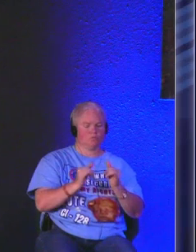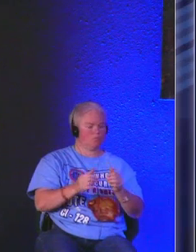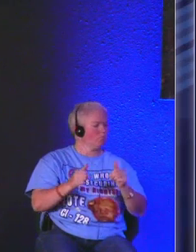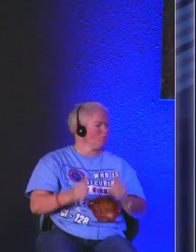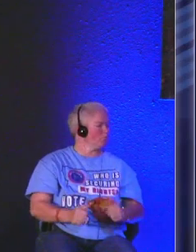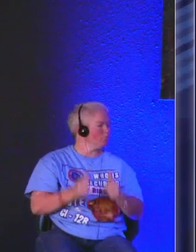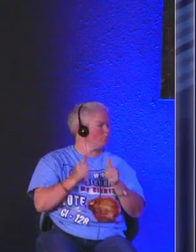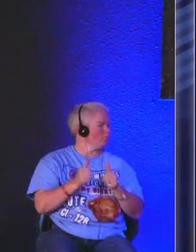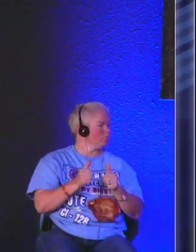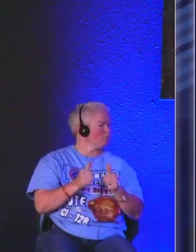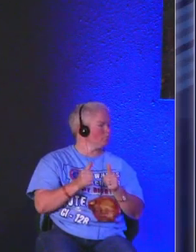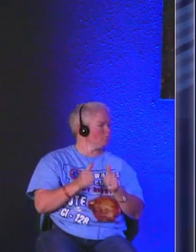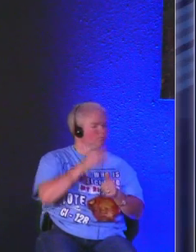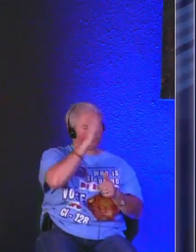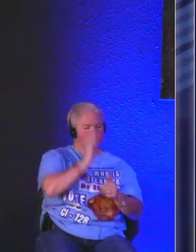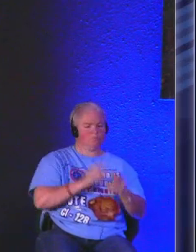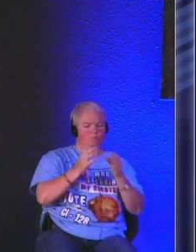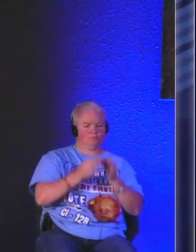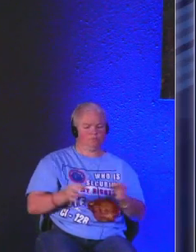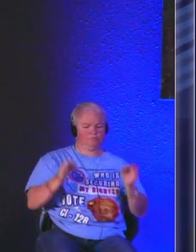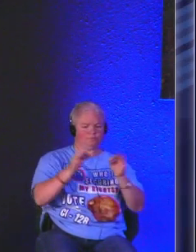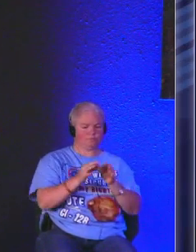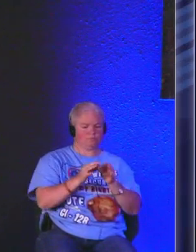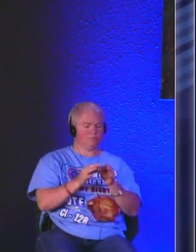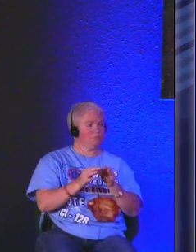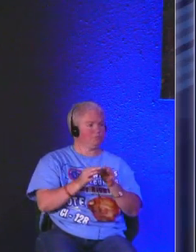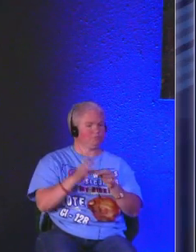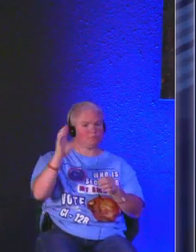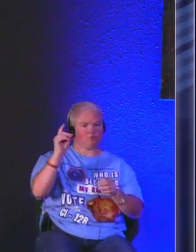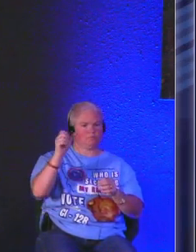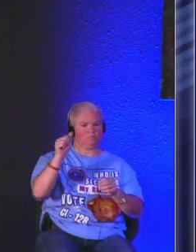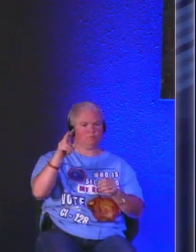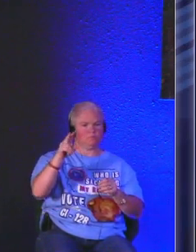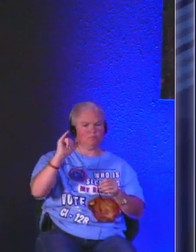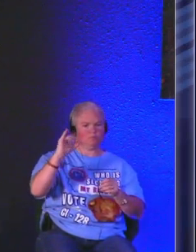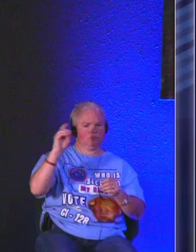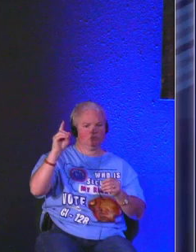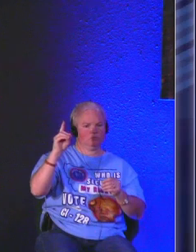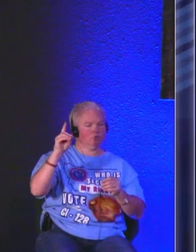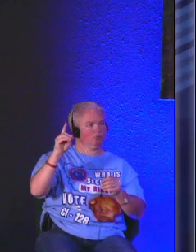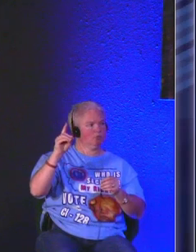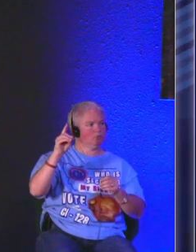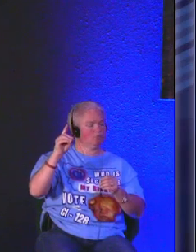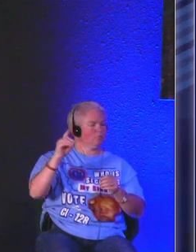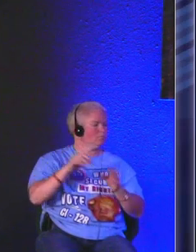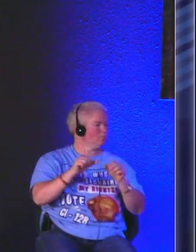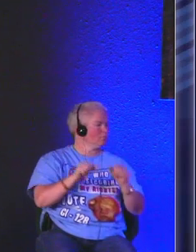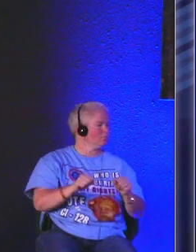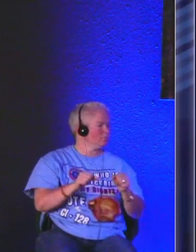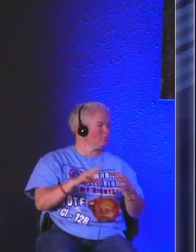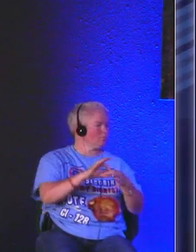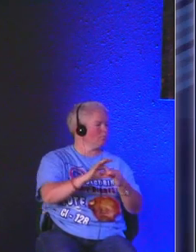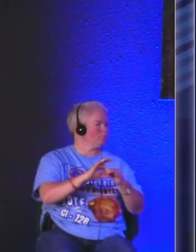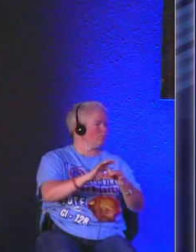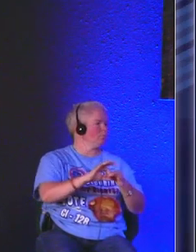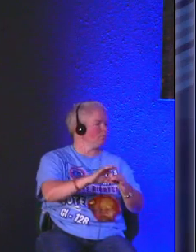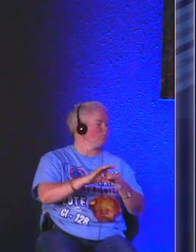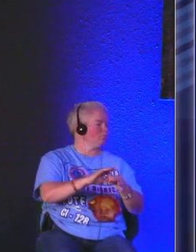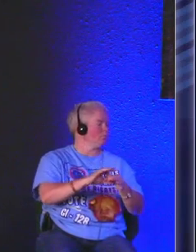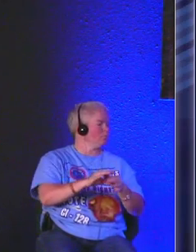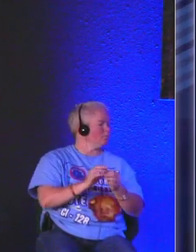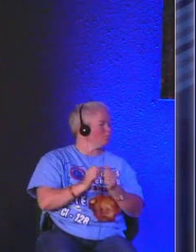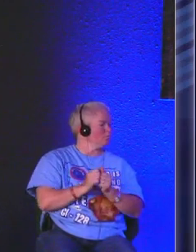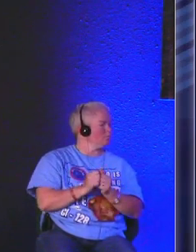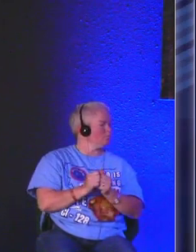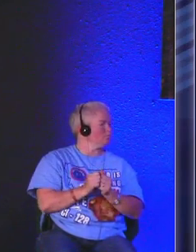within my life and that's an important thing to do and that's what David is doing here and you're able to relate those